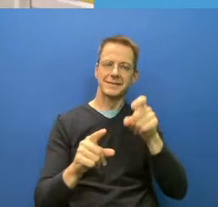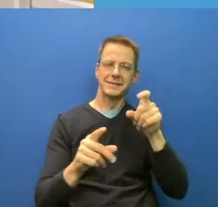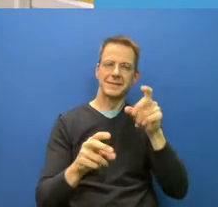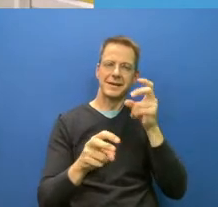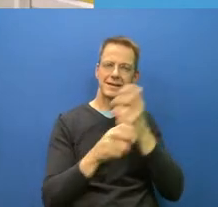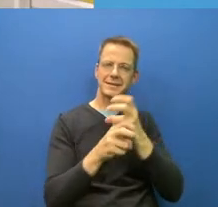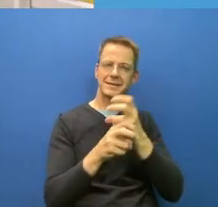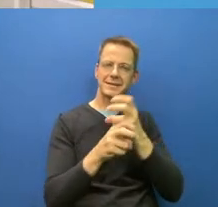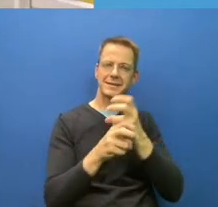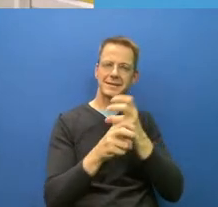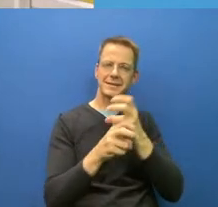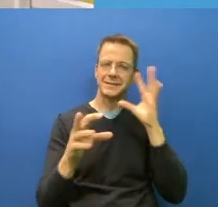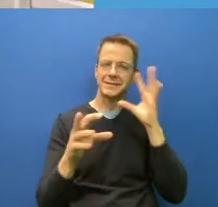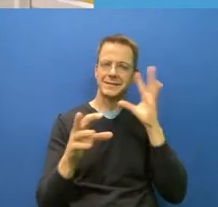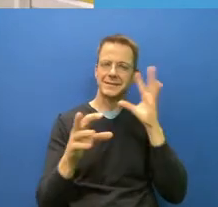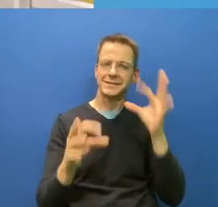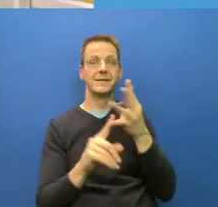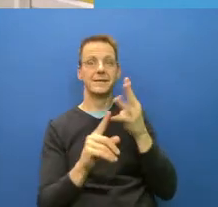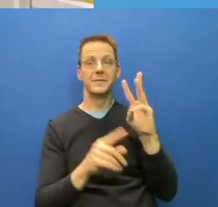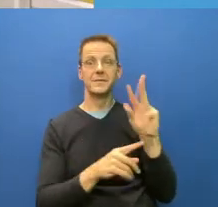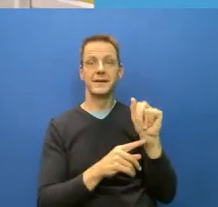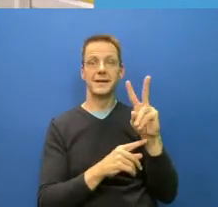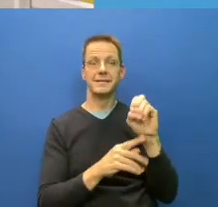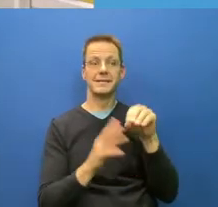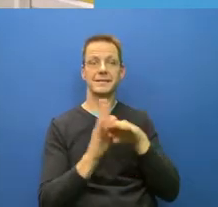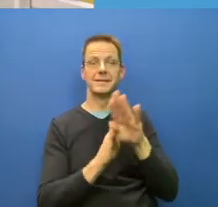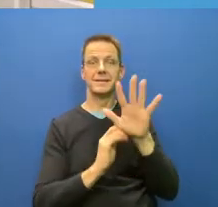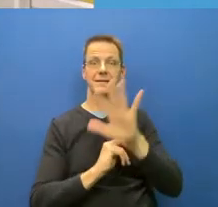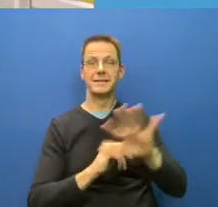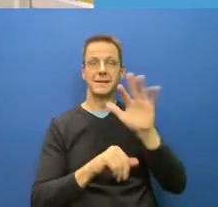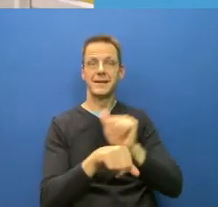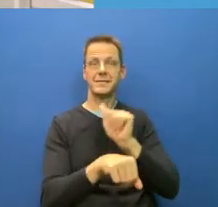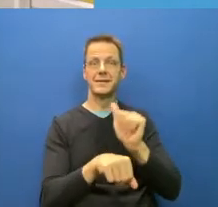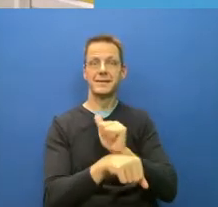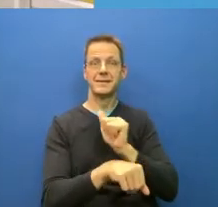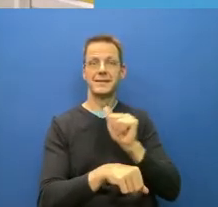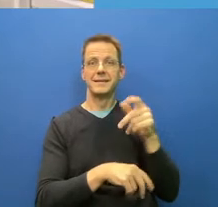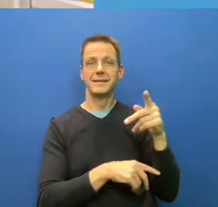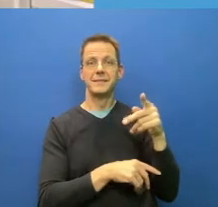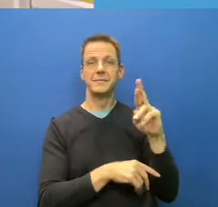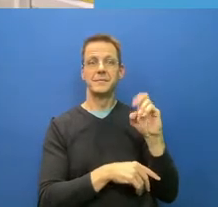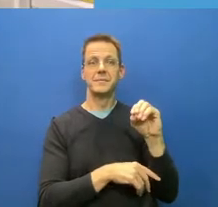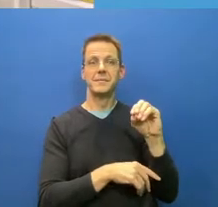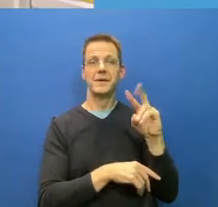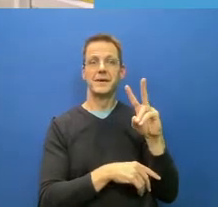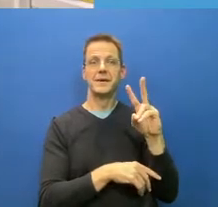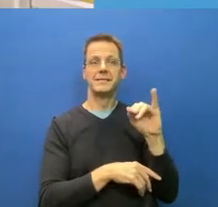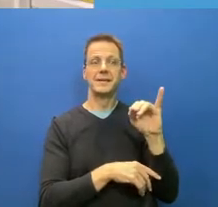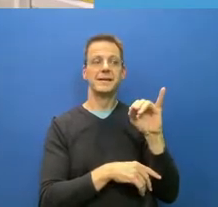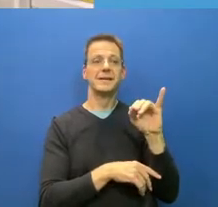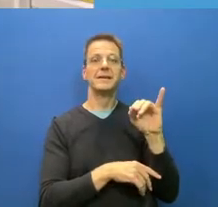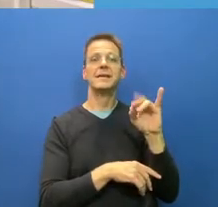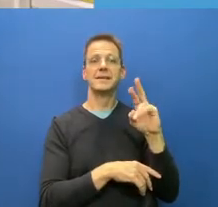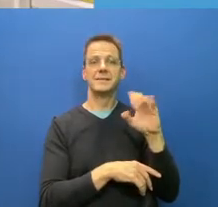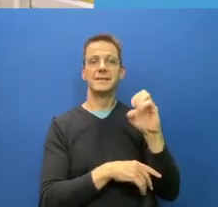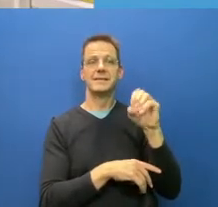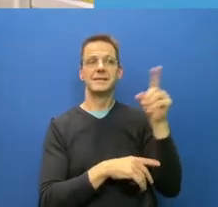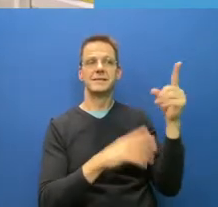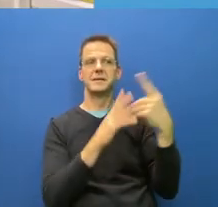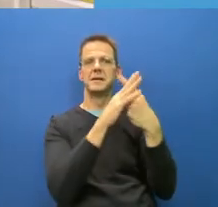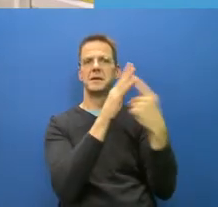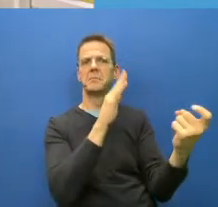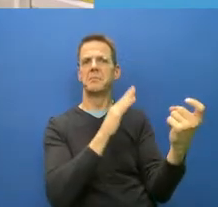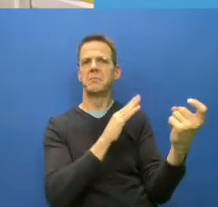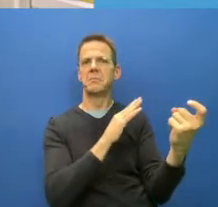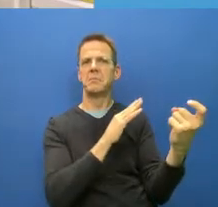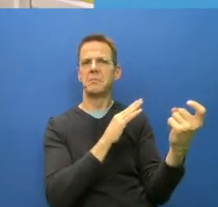and universities, private businesses and municipalities all having to step in and fill that gap. And